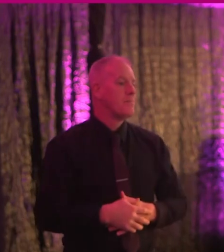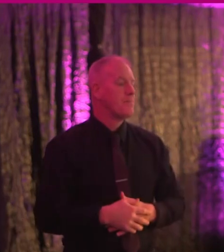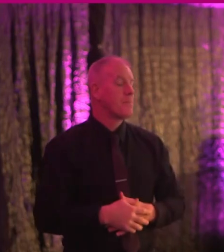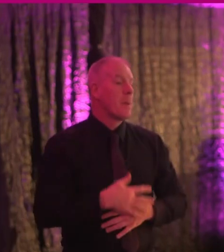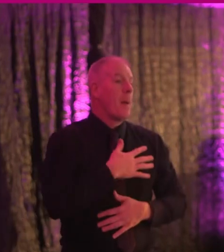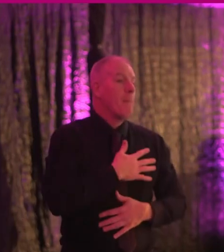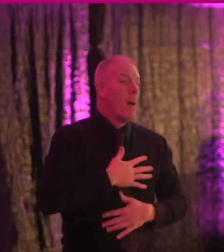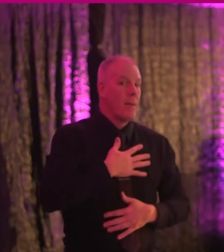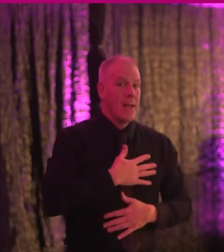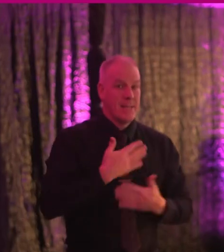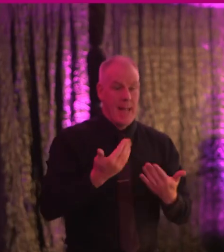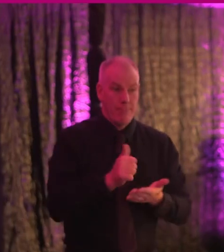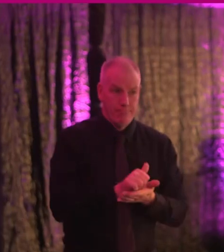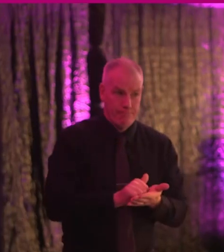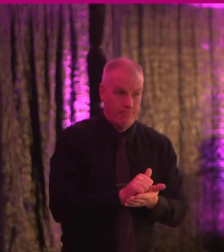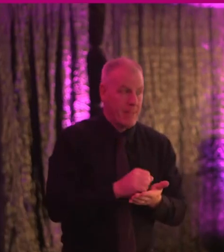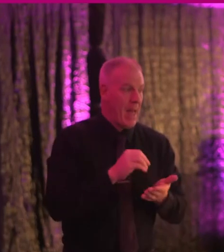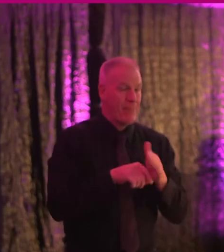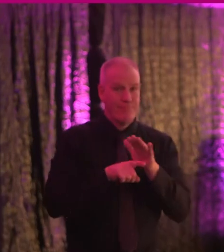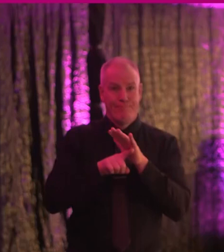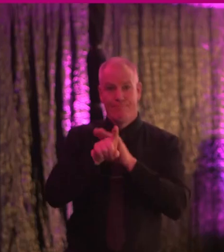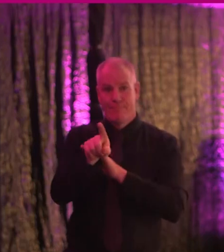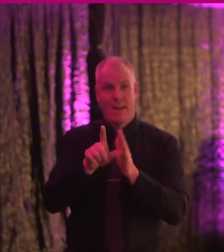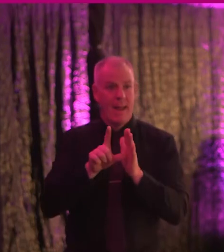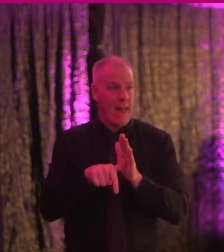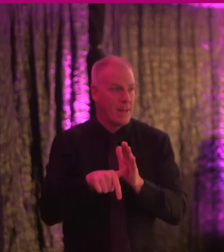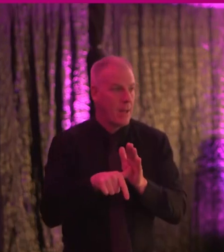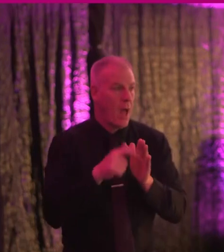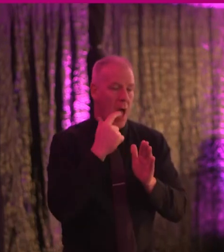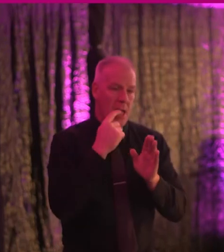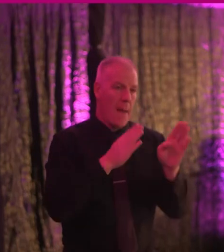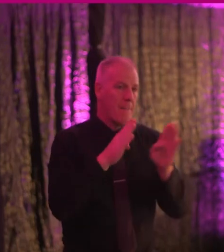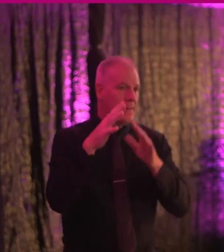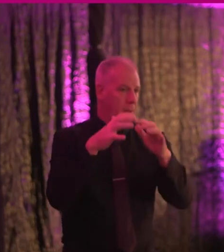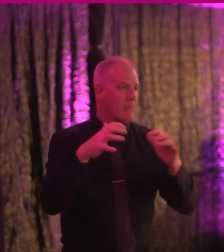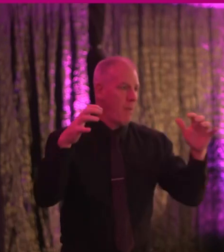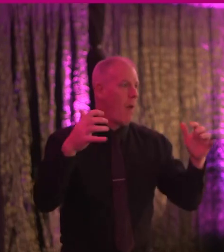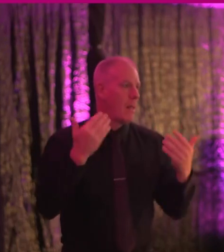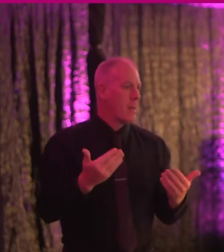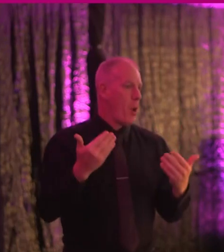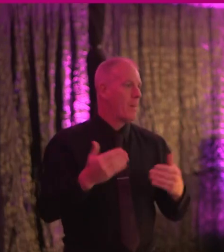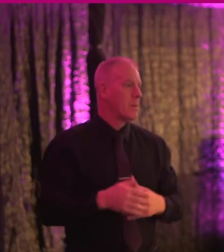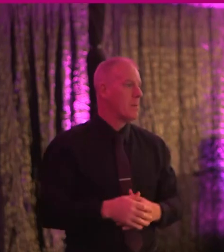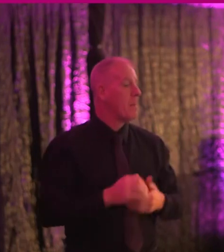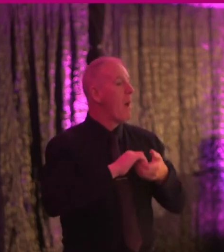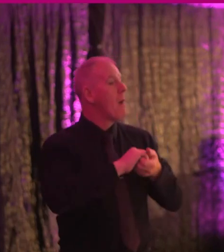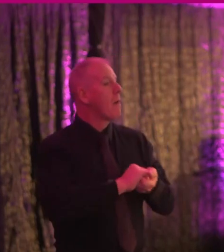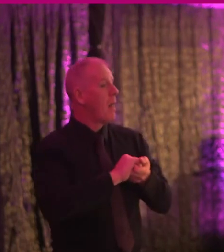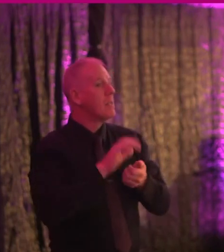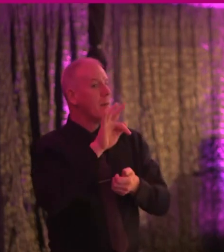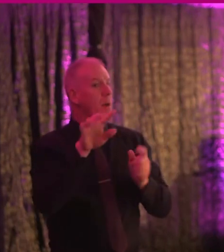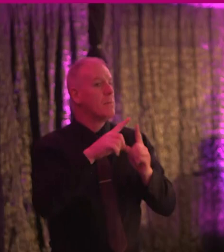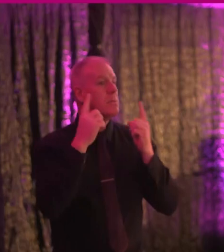will apologise now, I have to leave later on, it's a busy dull schedule, but my colleagues in the